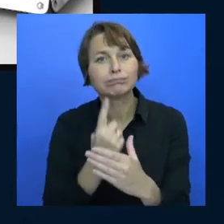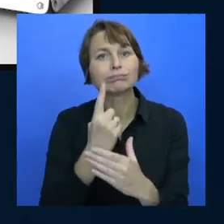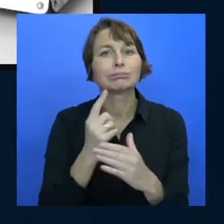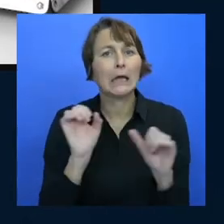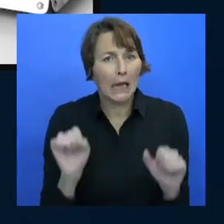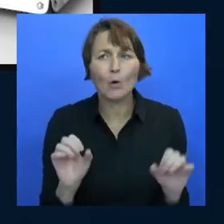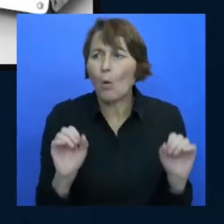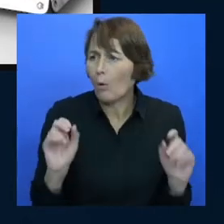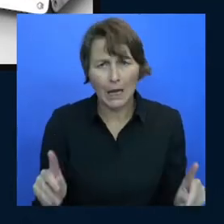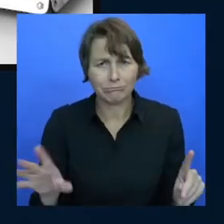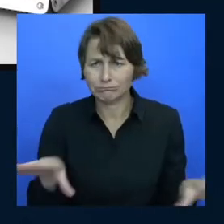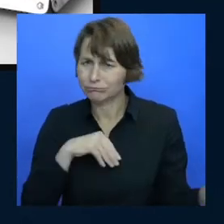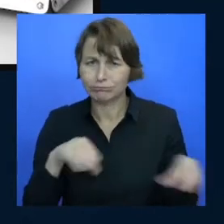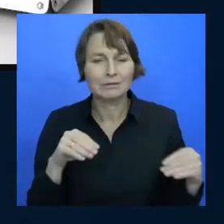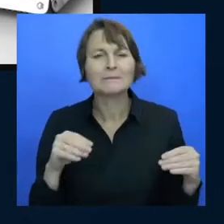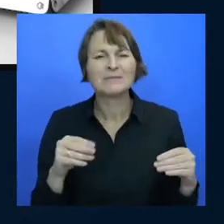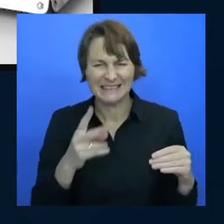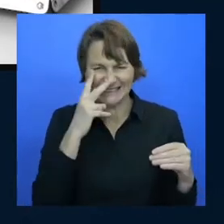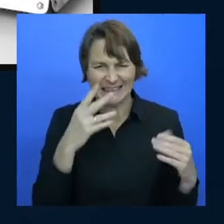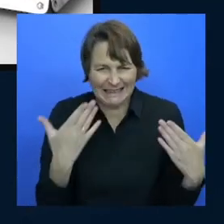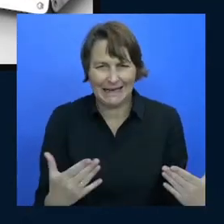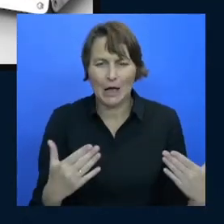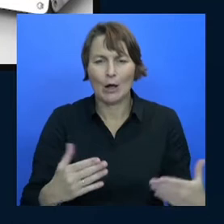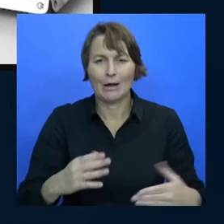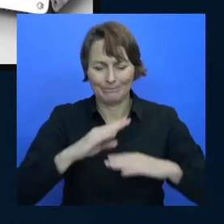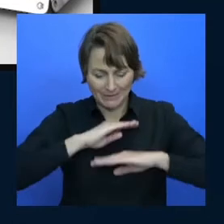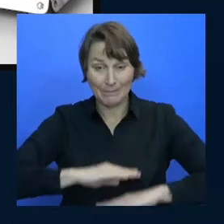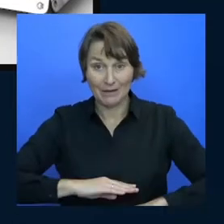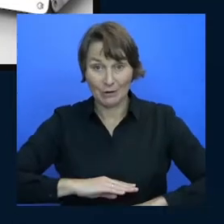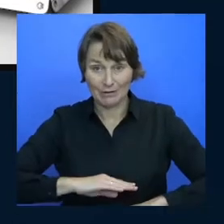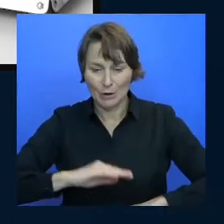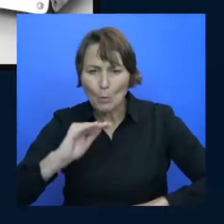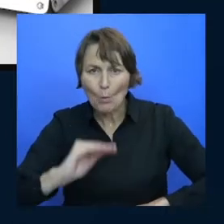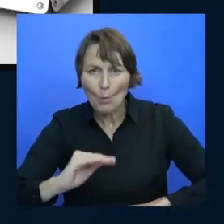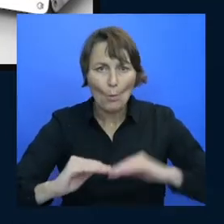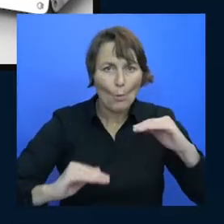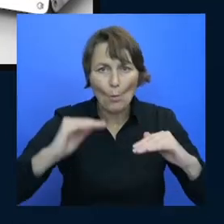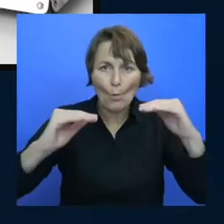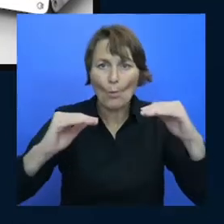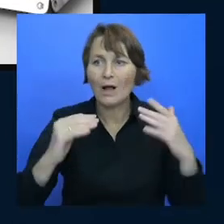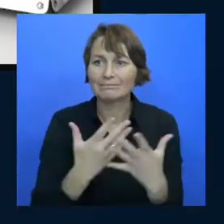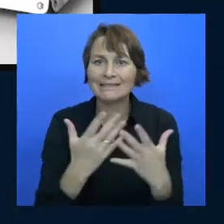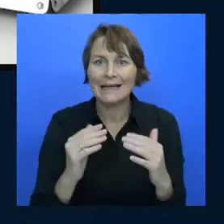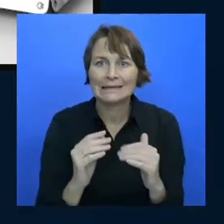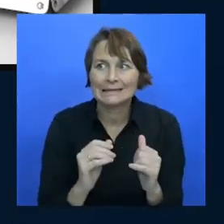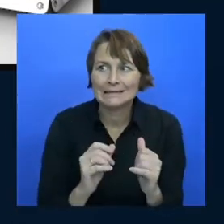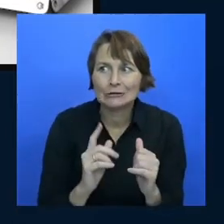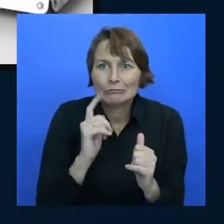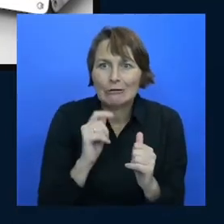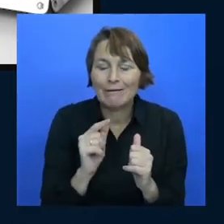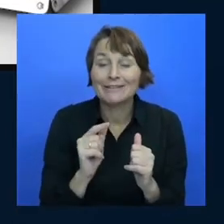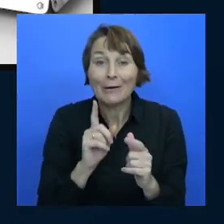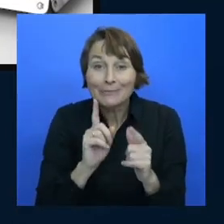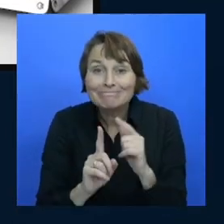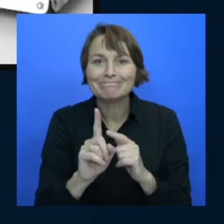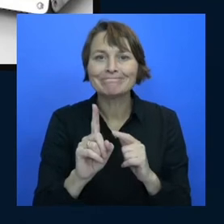young people or early in career people don't have that opportunity to fail safely they are